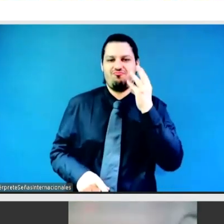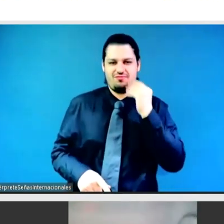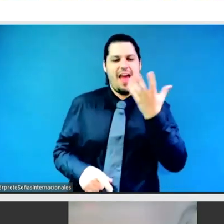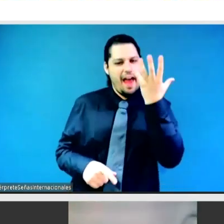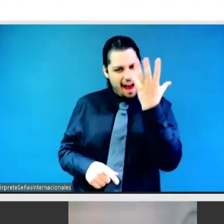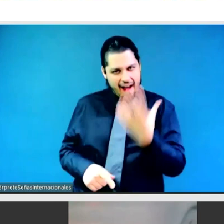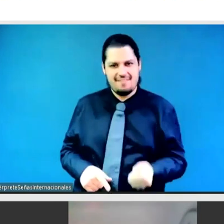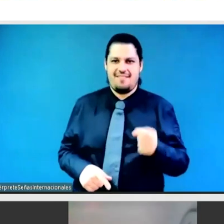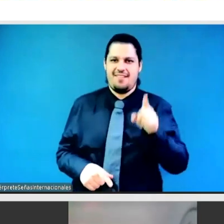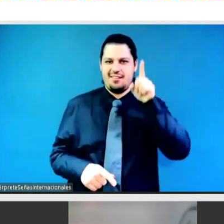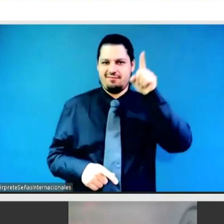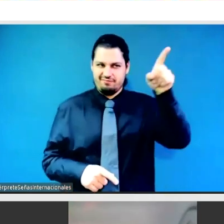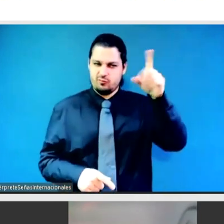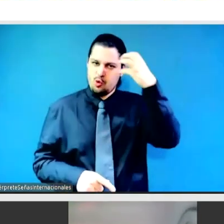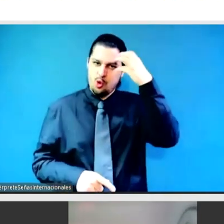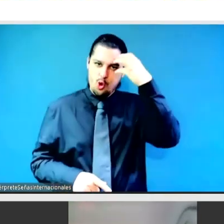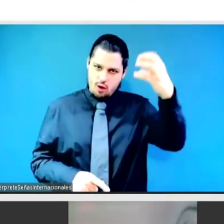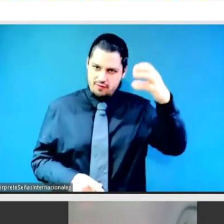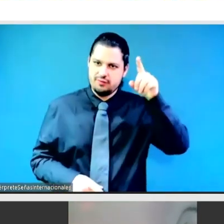and the young feminist